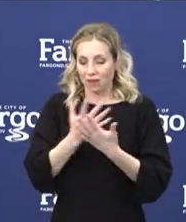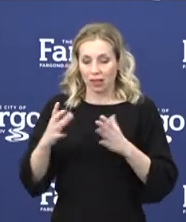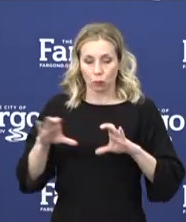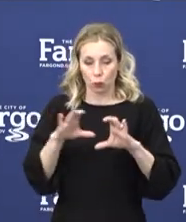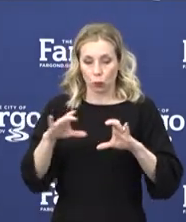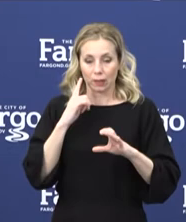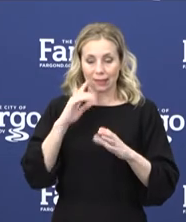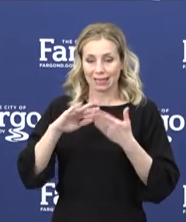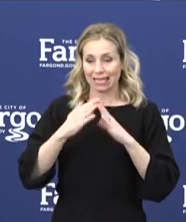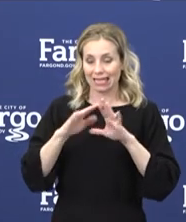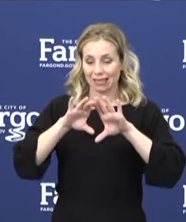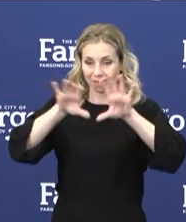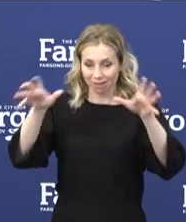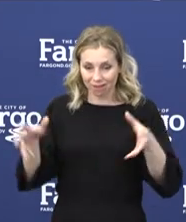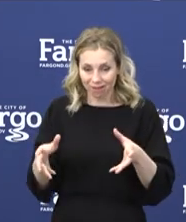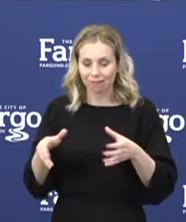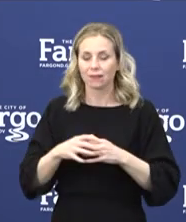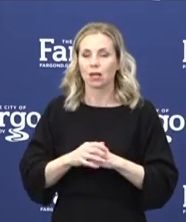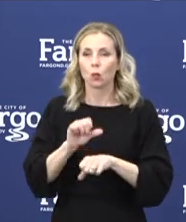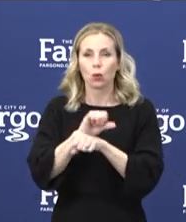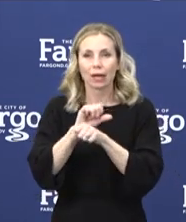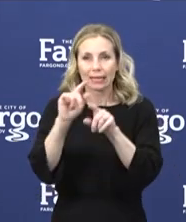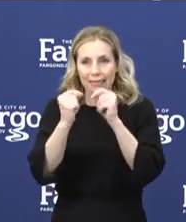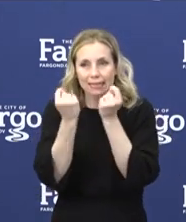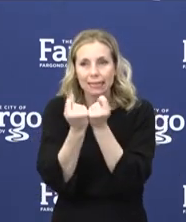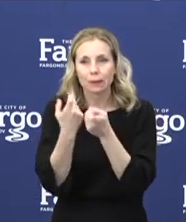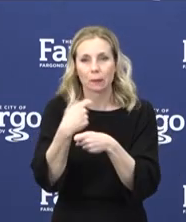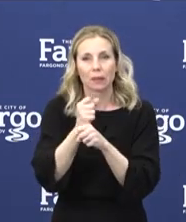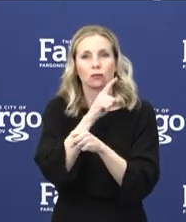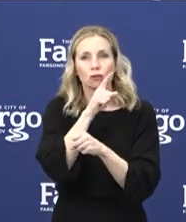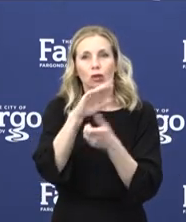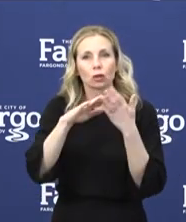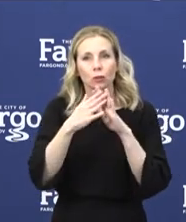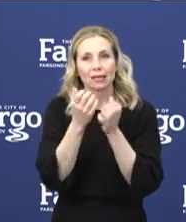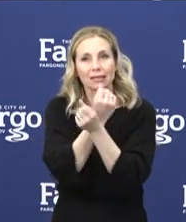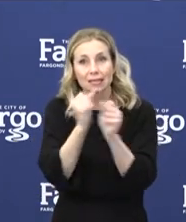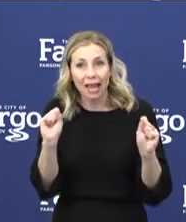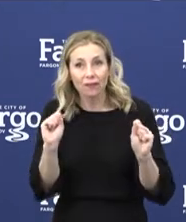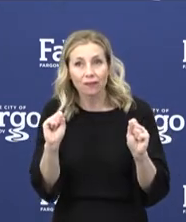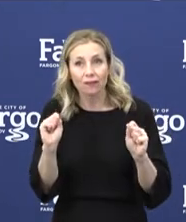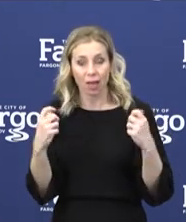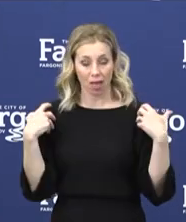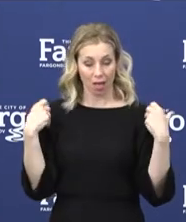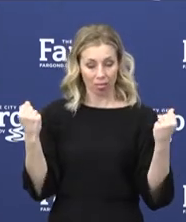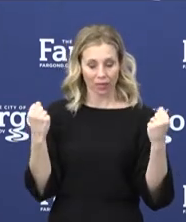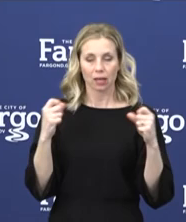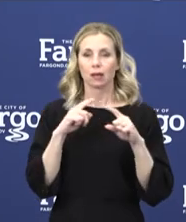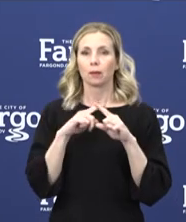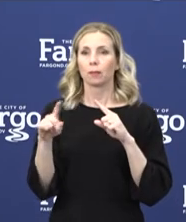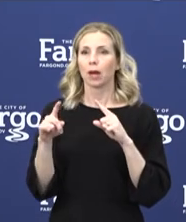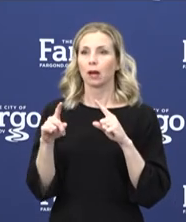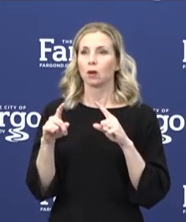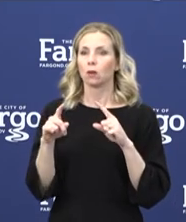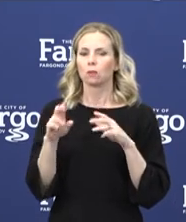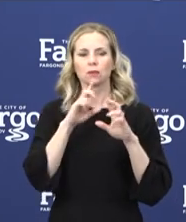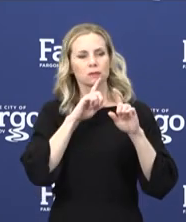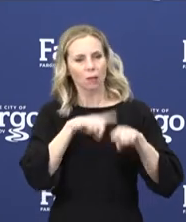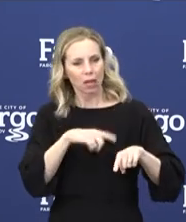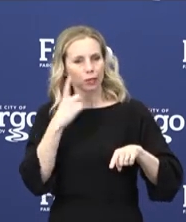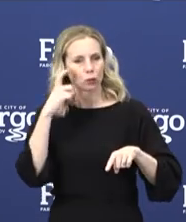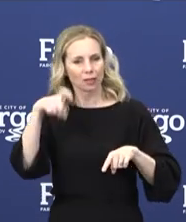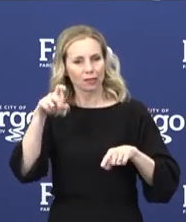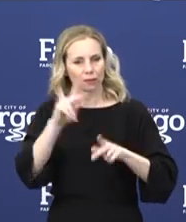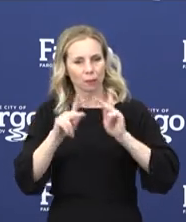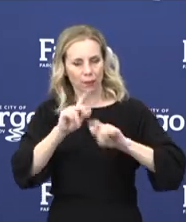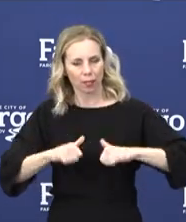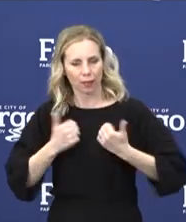a team to make sure that we're keeping our communities safe, healthy, but also being responsive to the needs of our residents.